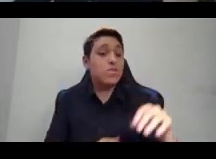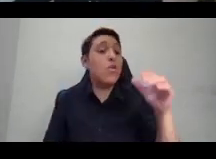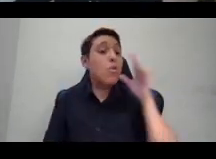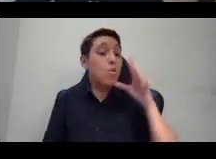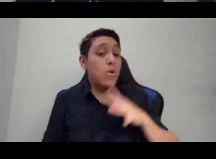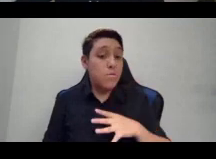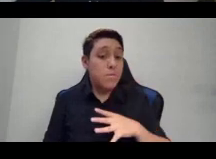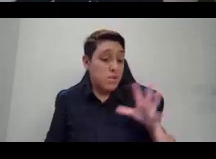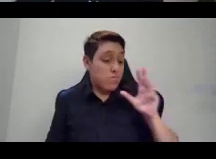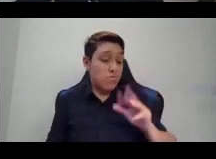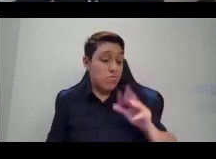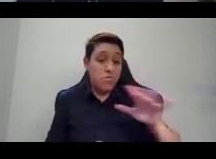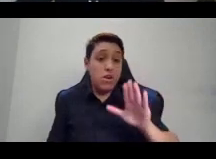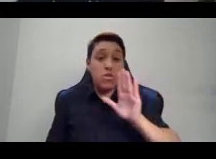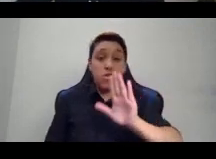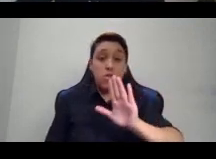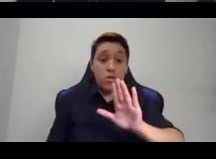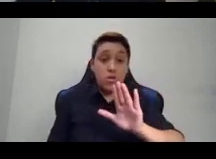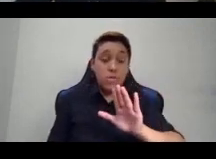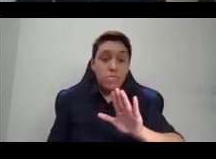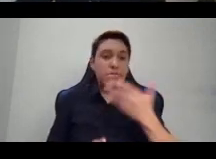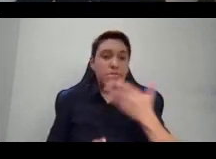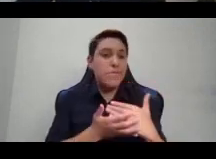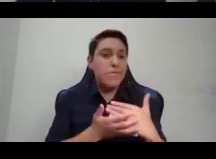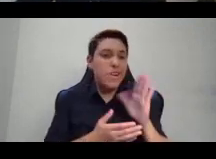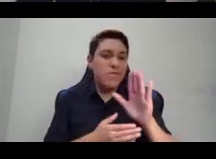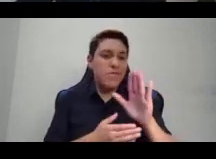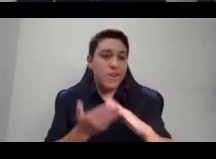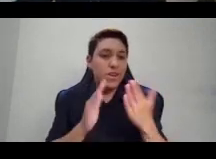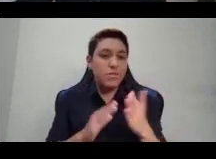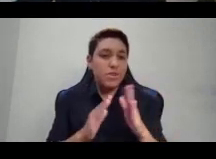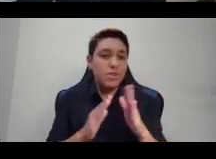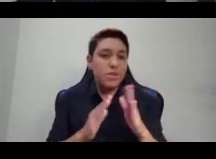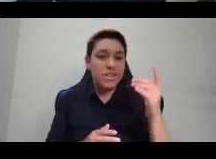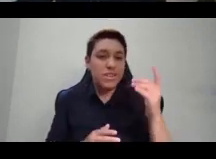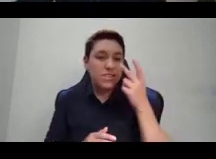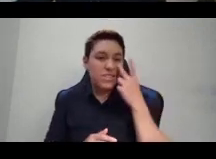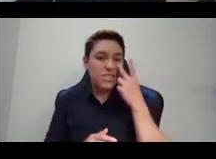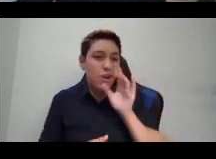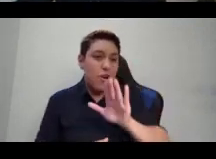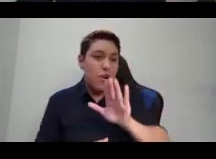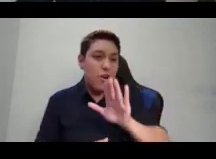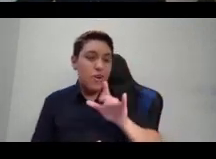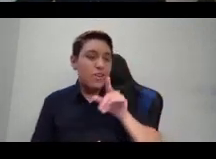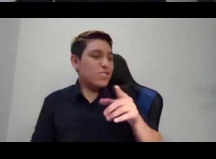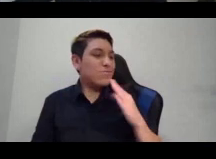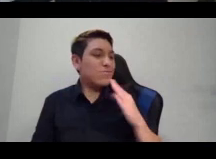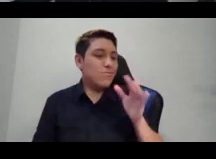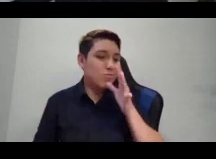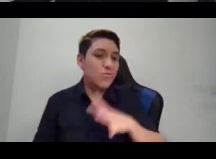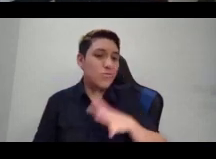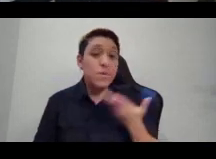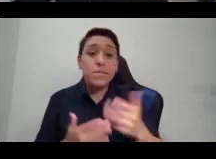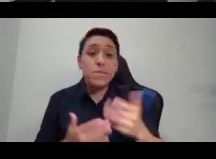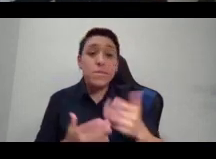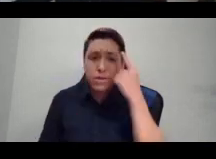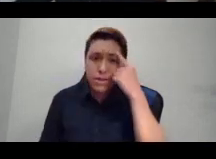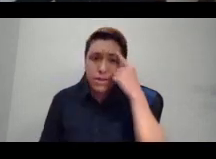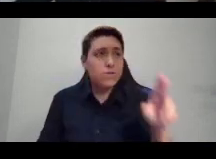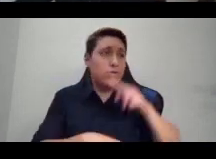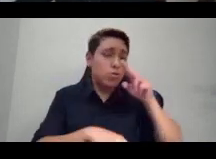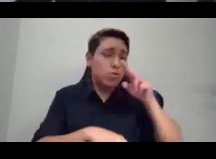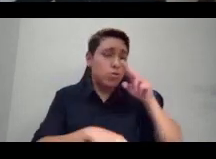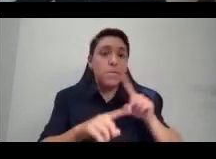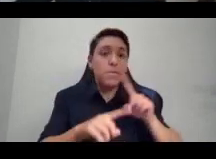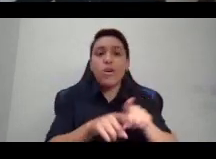and saw her as one of them and maybe didn't think that it was totally normal, but most certainly